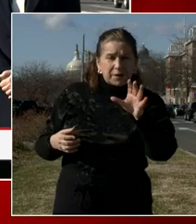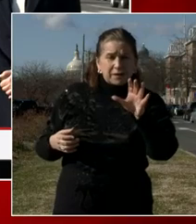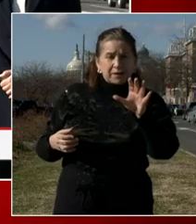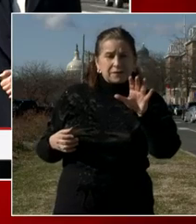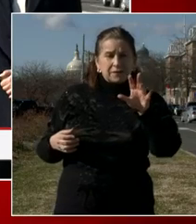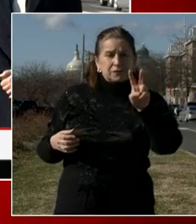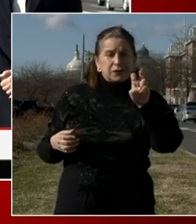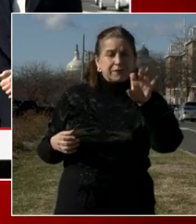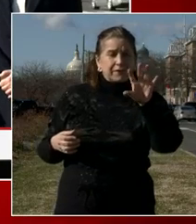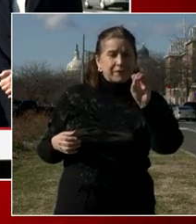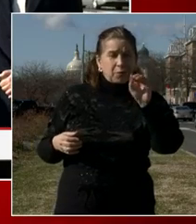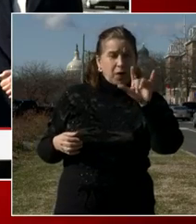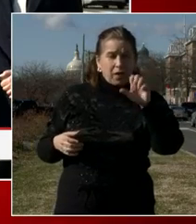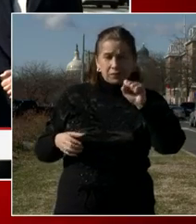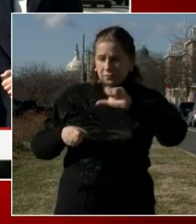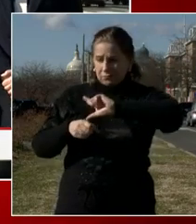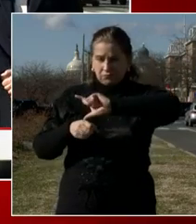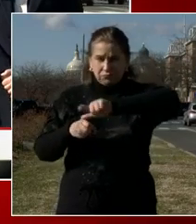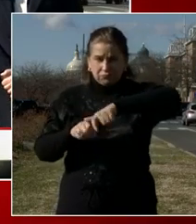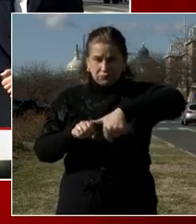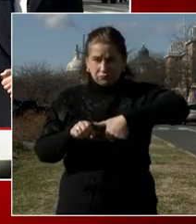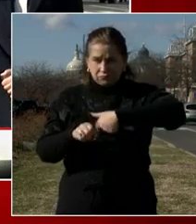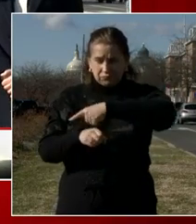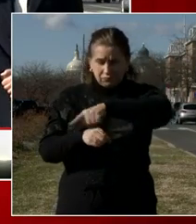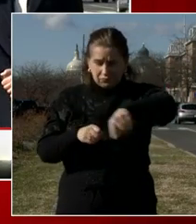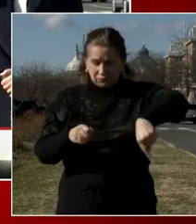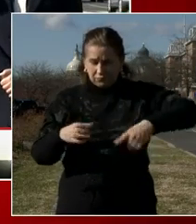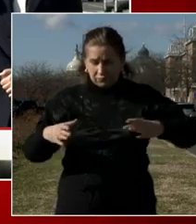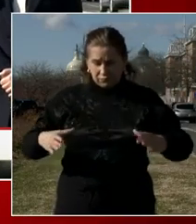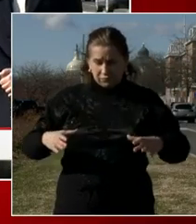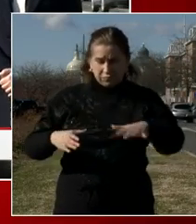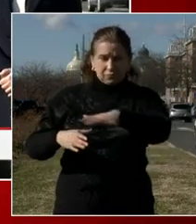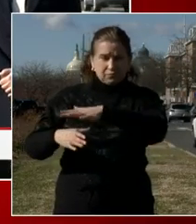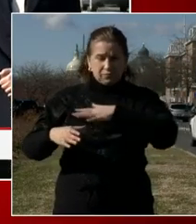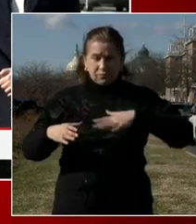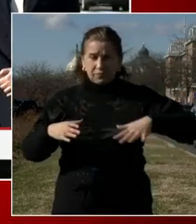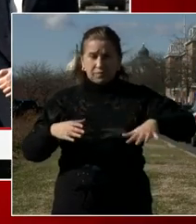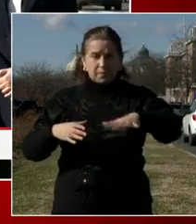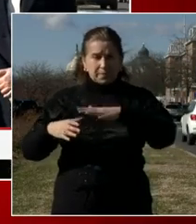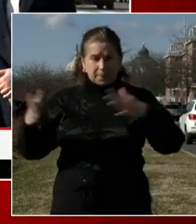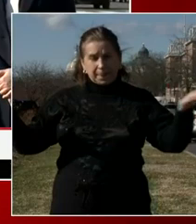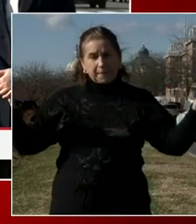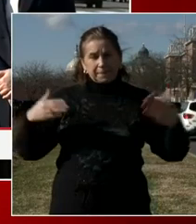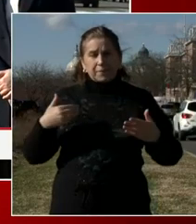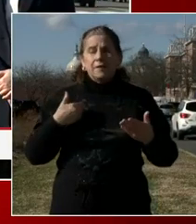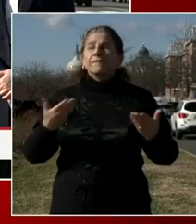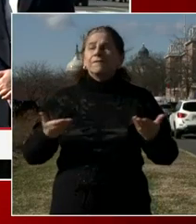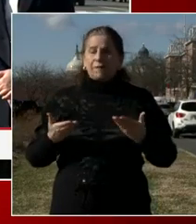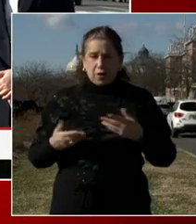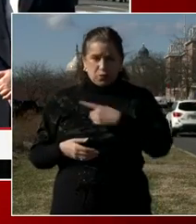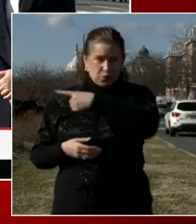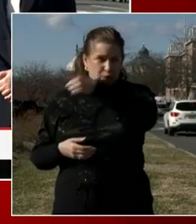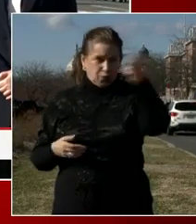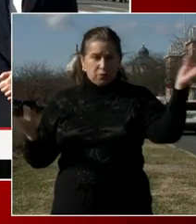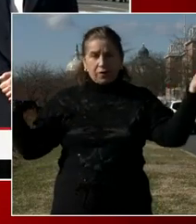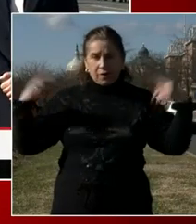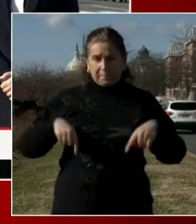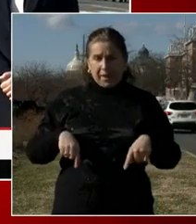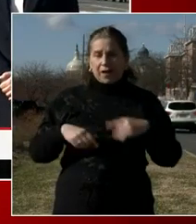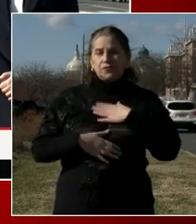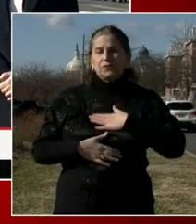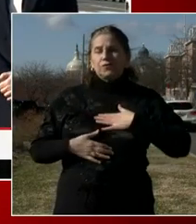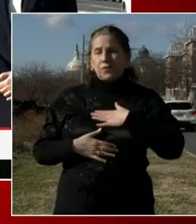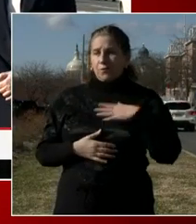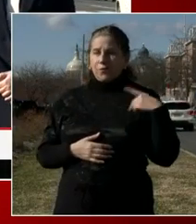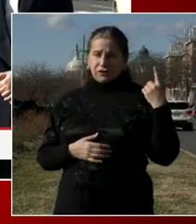Councilmember Pinto referenced in Ward 2. But we're also going to talk about all the ways in which you can enjoy Washington and still socially distance by